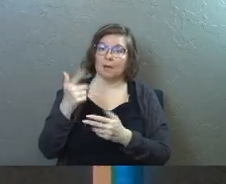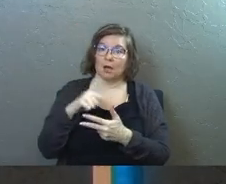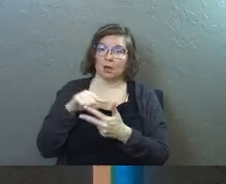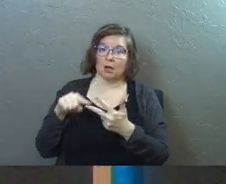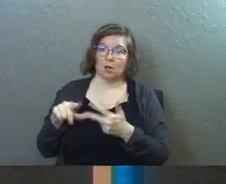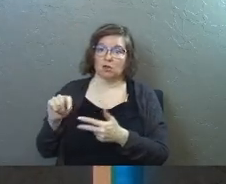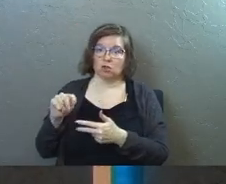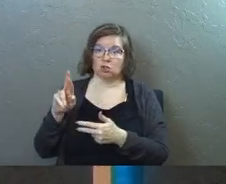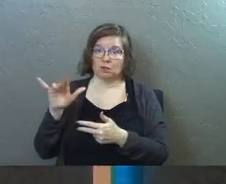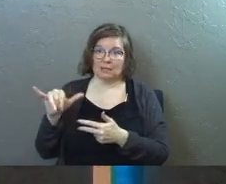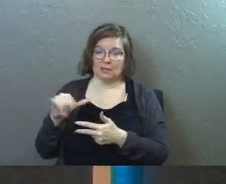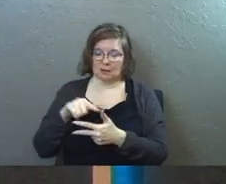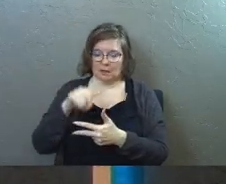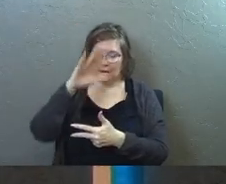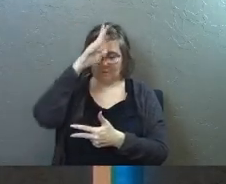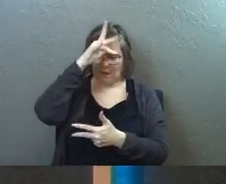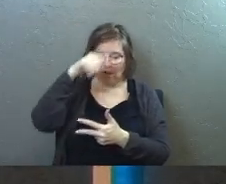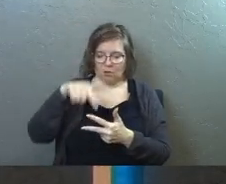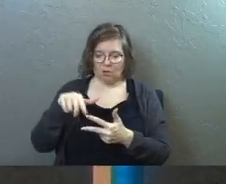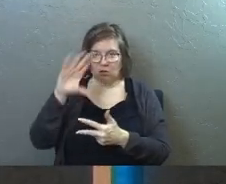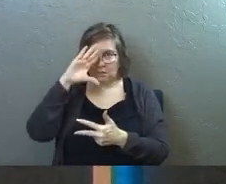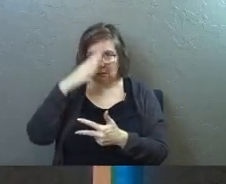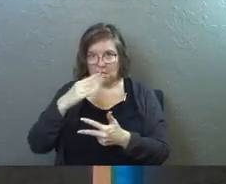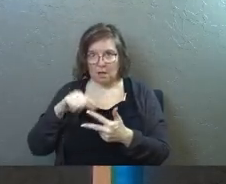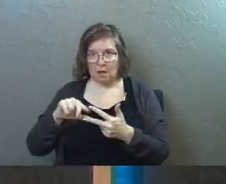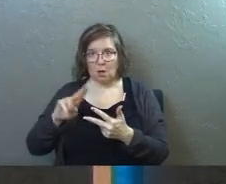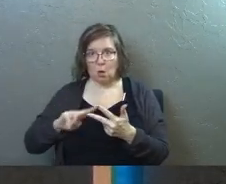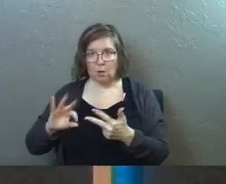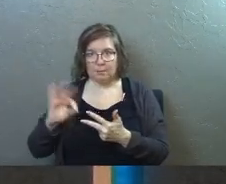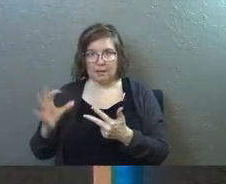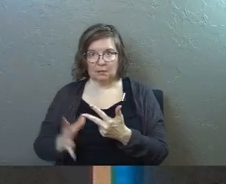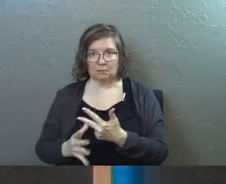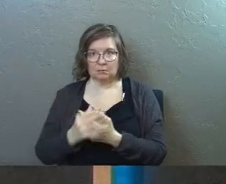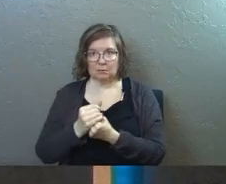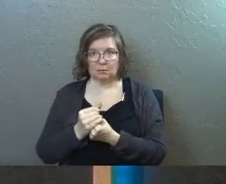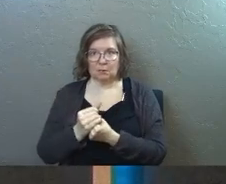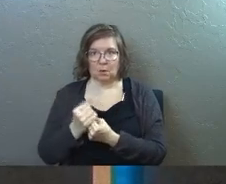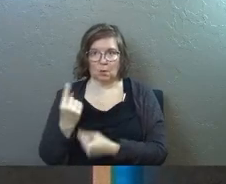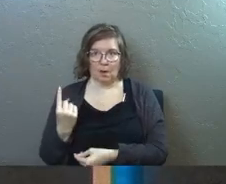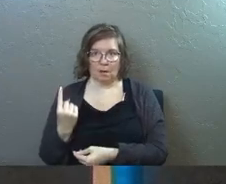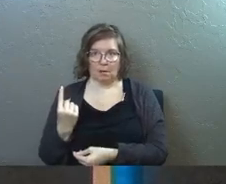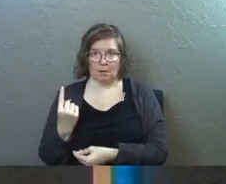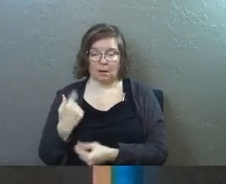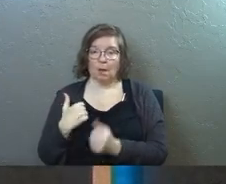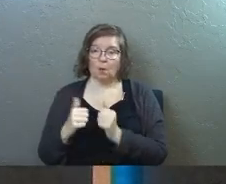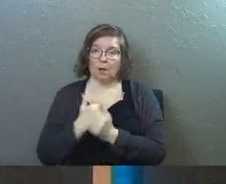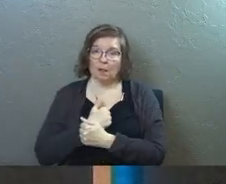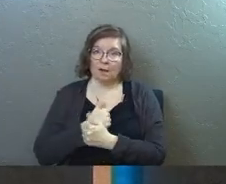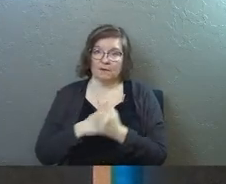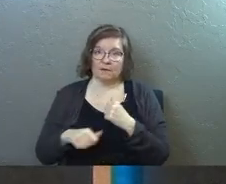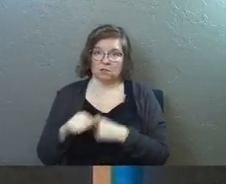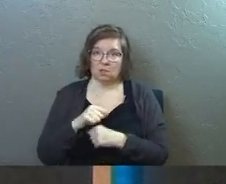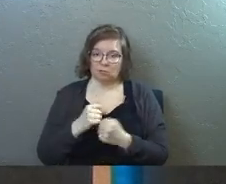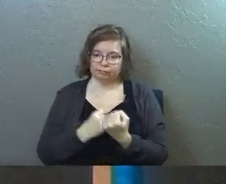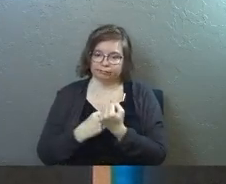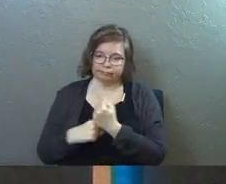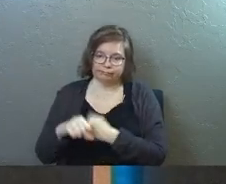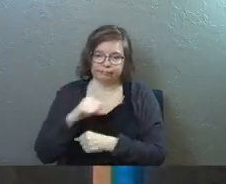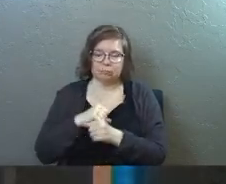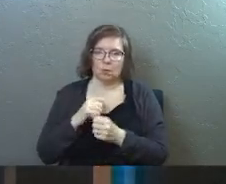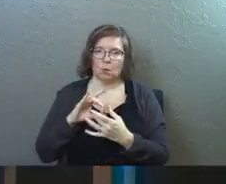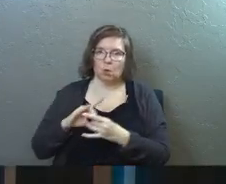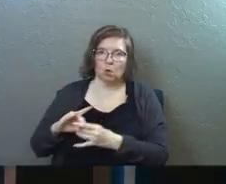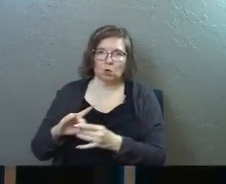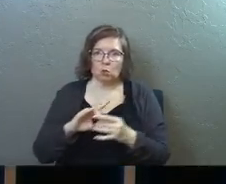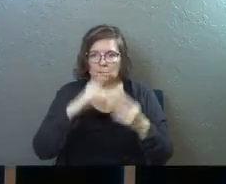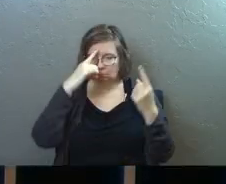trinity he's like father son and holy spirit we're one and we love each other we're unified and